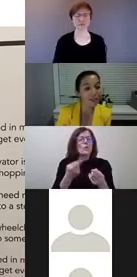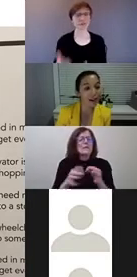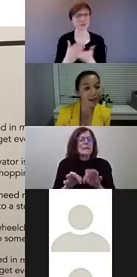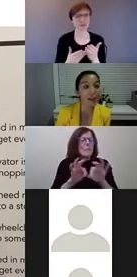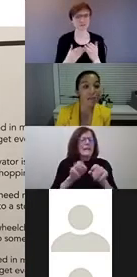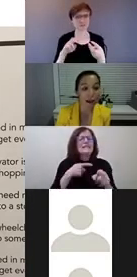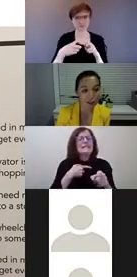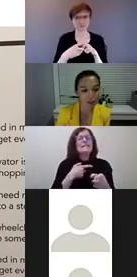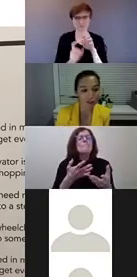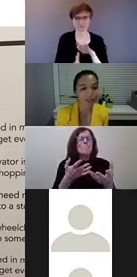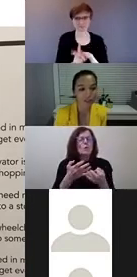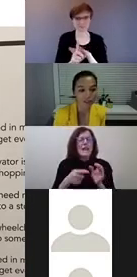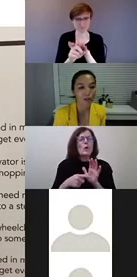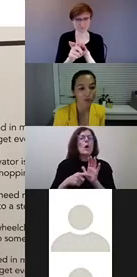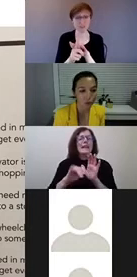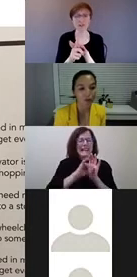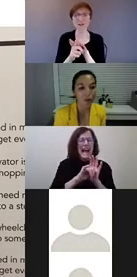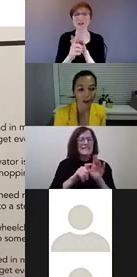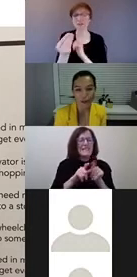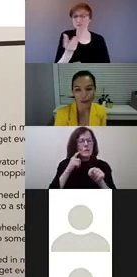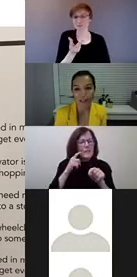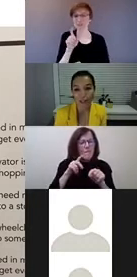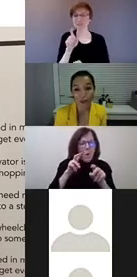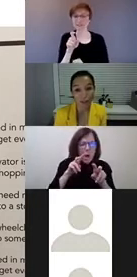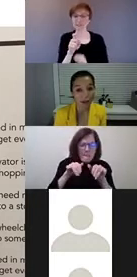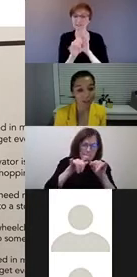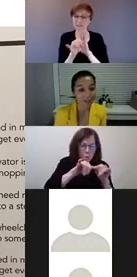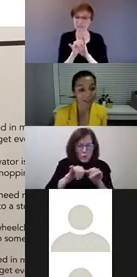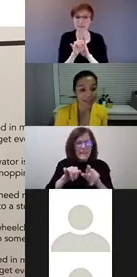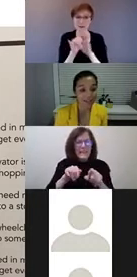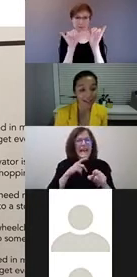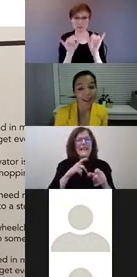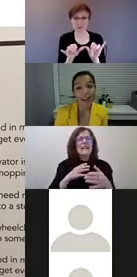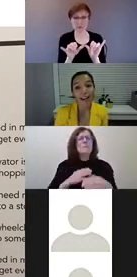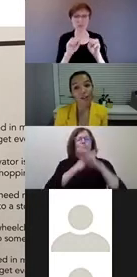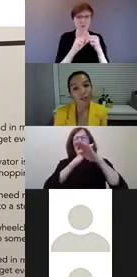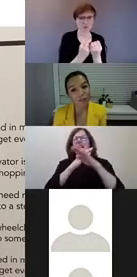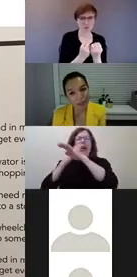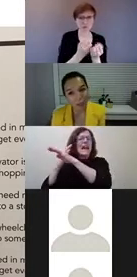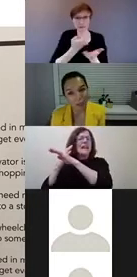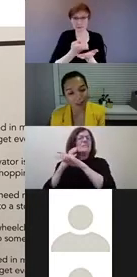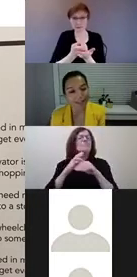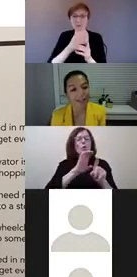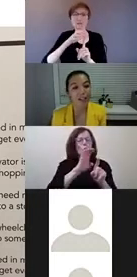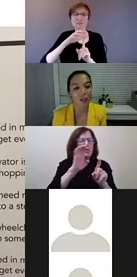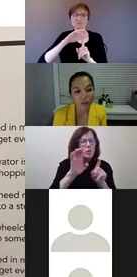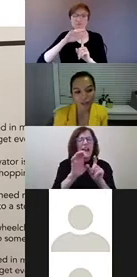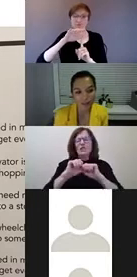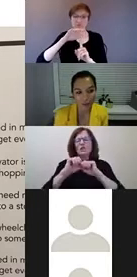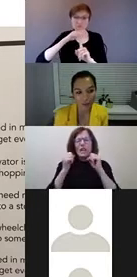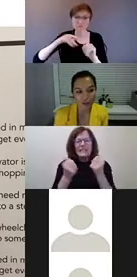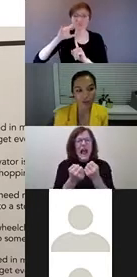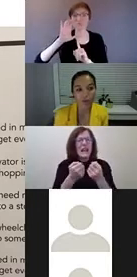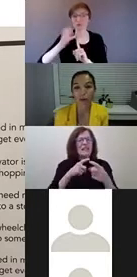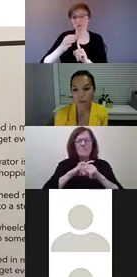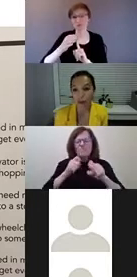identify and measure the physical, social, cultural and economic barriers that exist, and to develop policies that use this